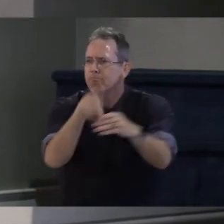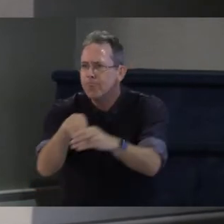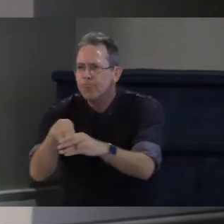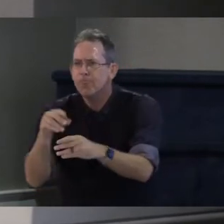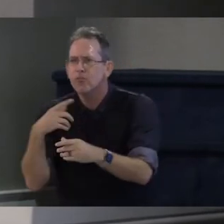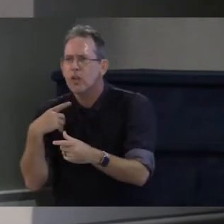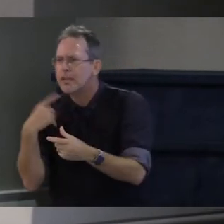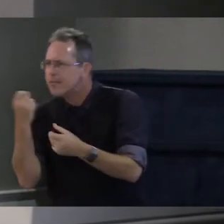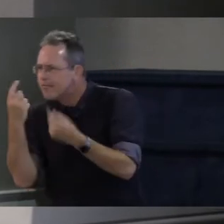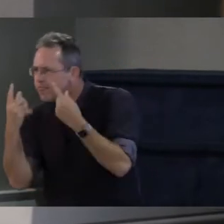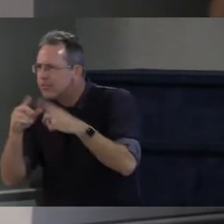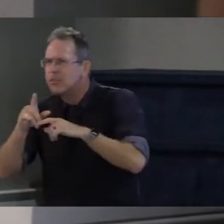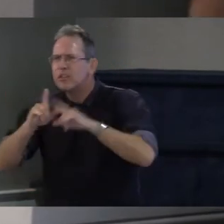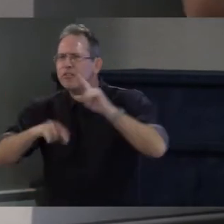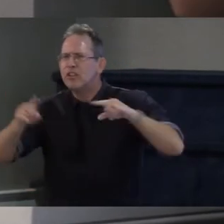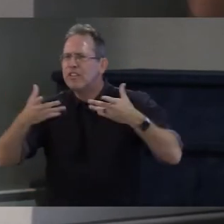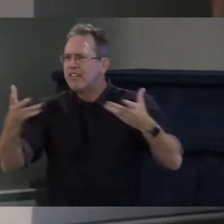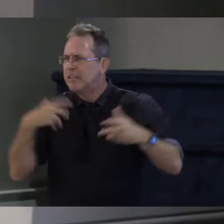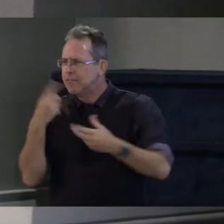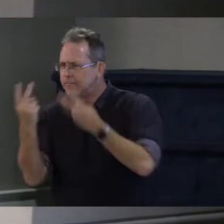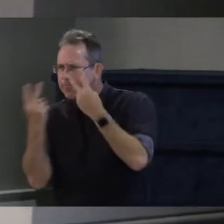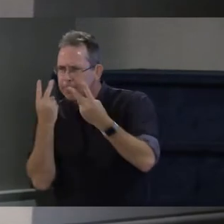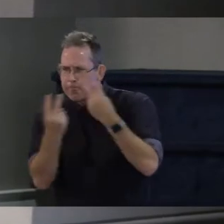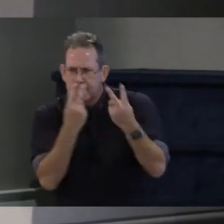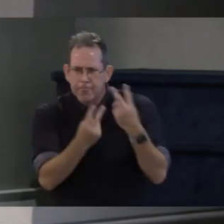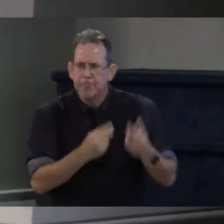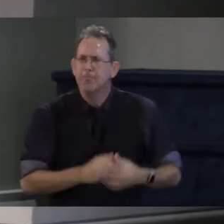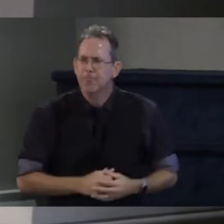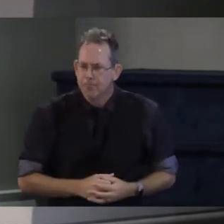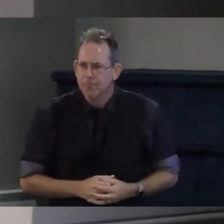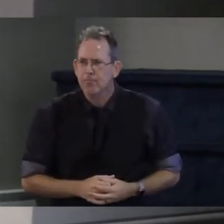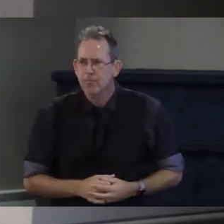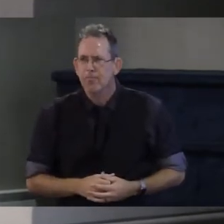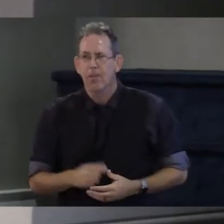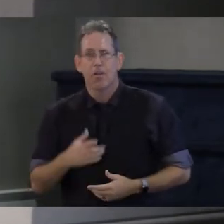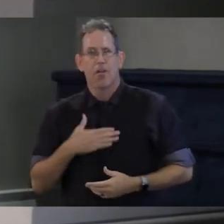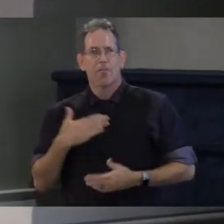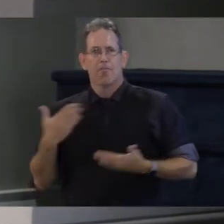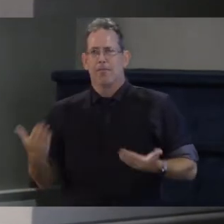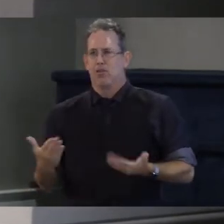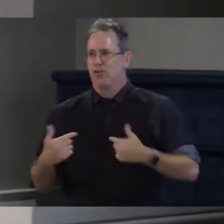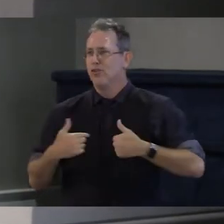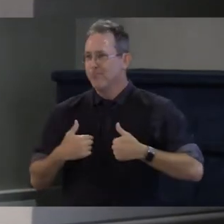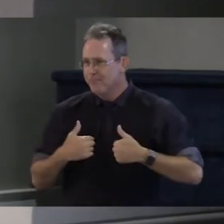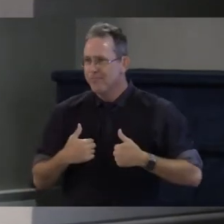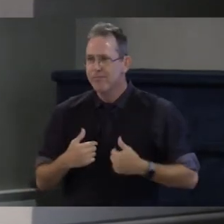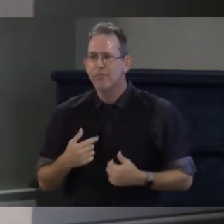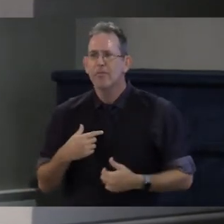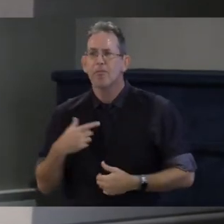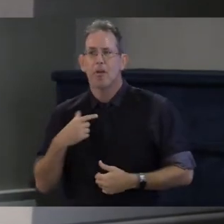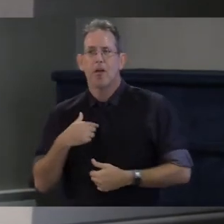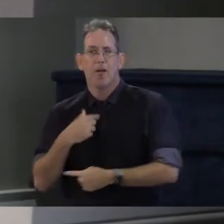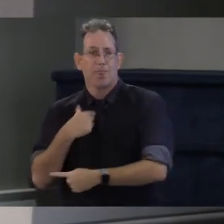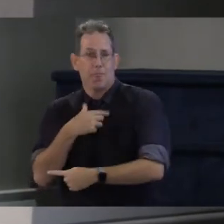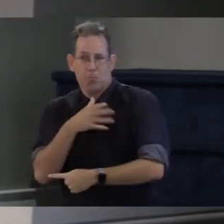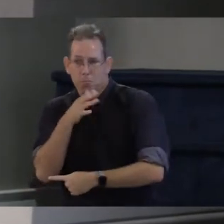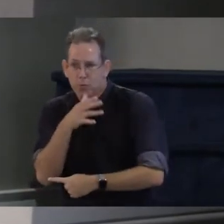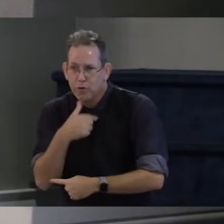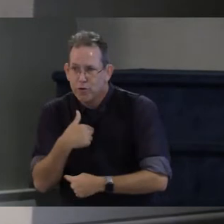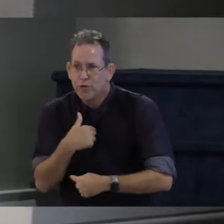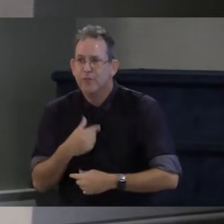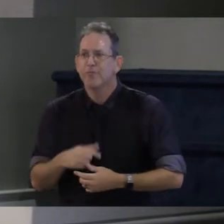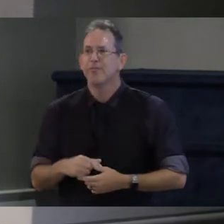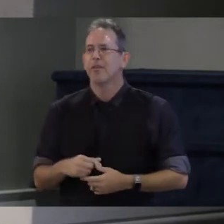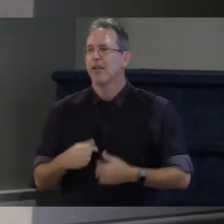I'm glad particularly glad to be here today my because my mom who has multiple sclerosis does live with a